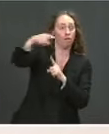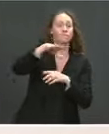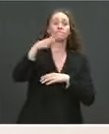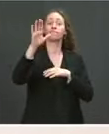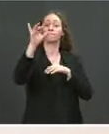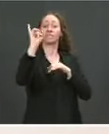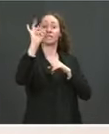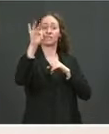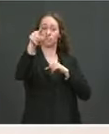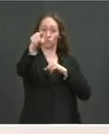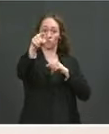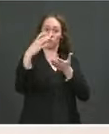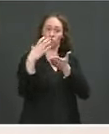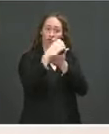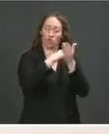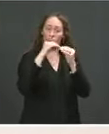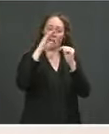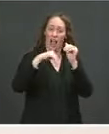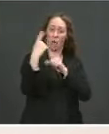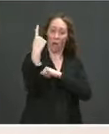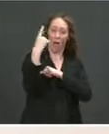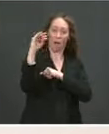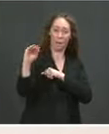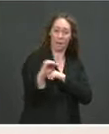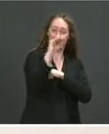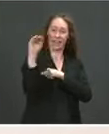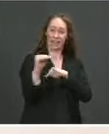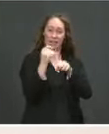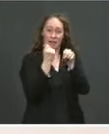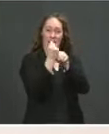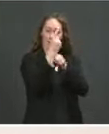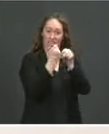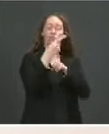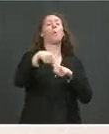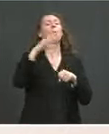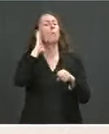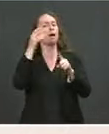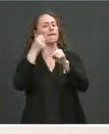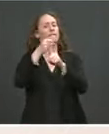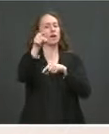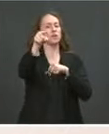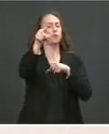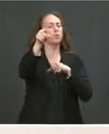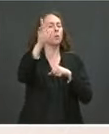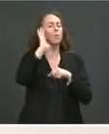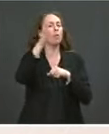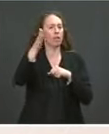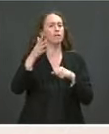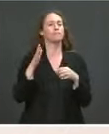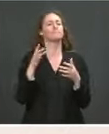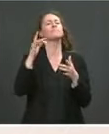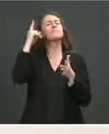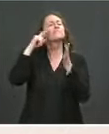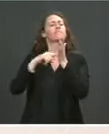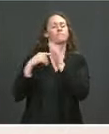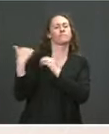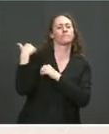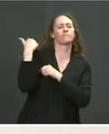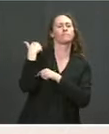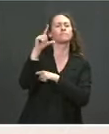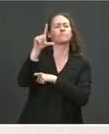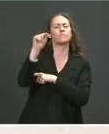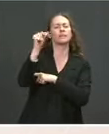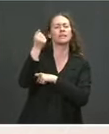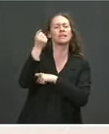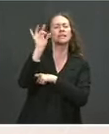2018, three-tenths of 1% of tax filers made more than $1 million a year. So,